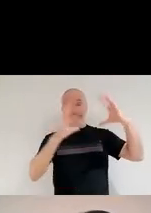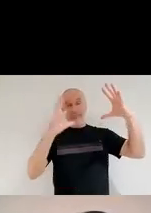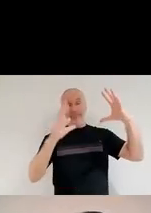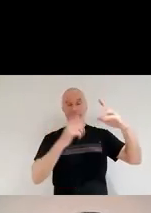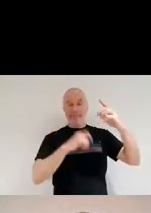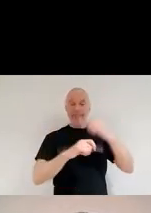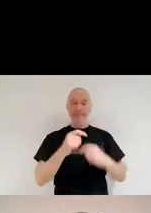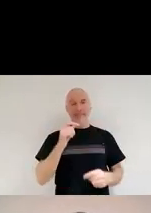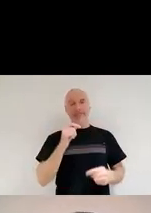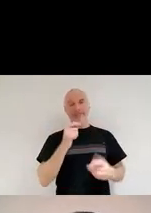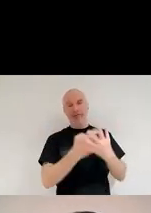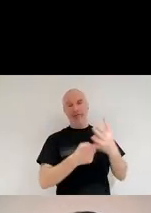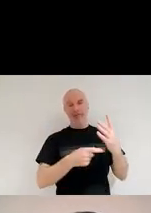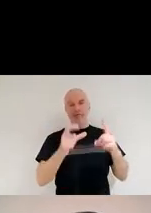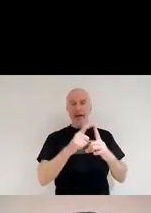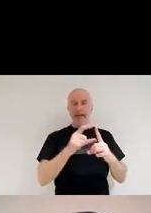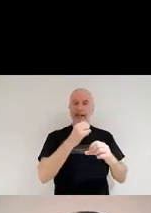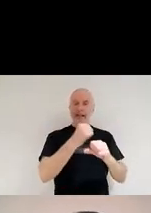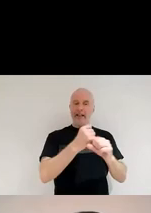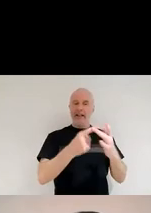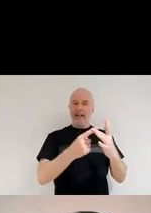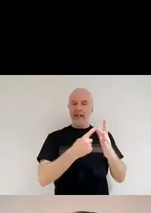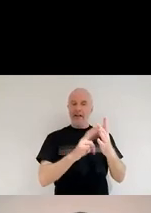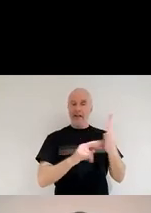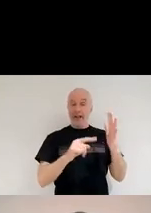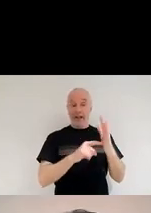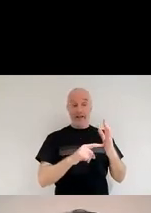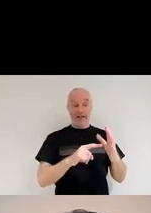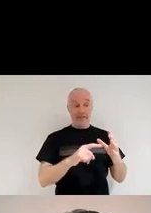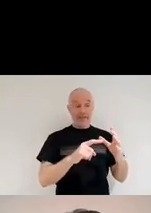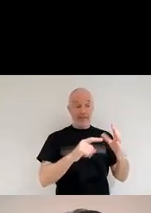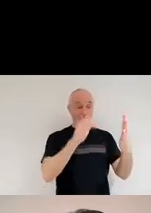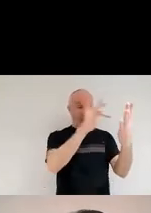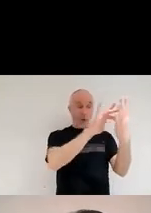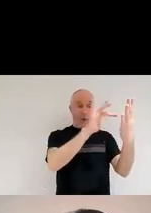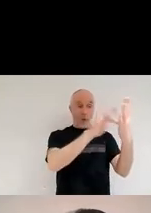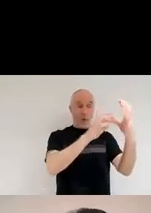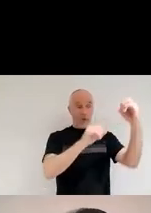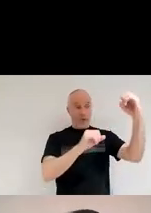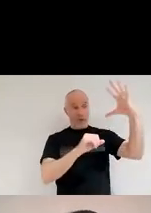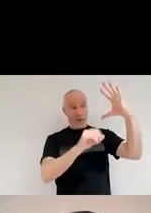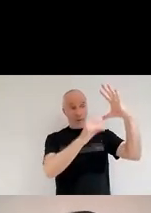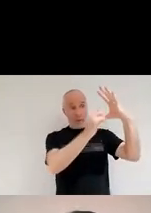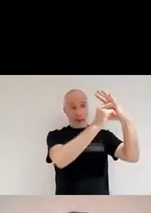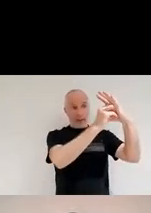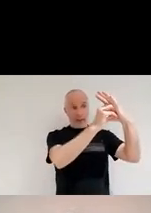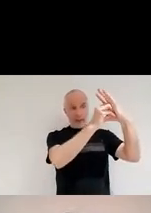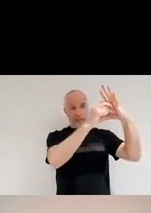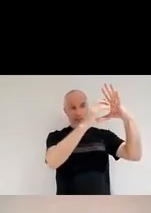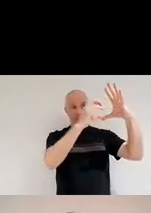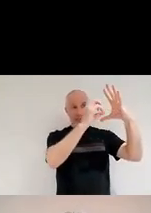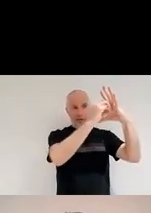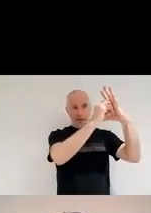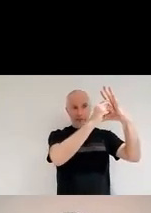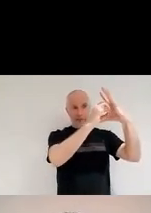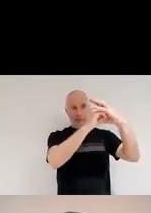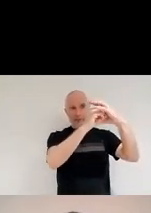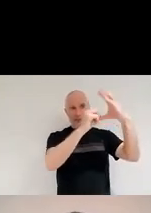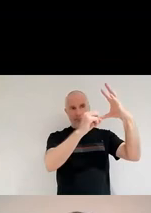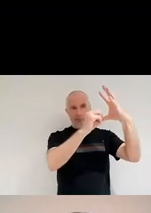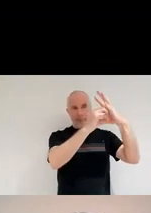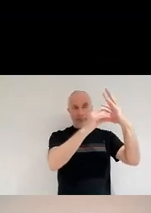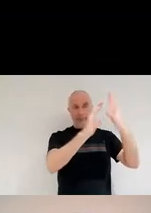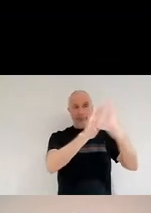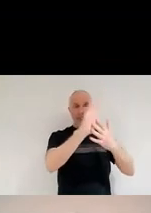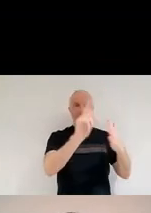of the sun is going to contract, continue contracting until it can start burning helium. And then helium is going to burn.